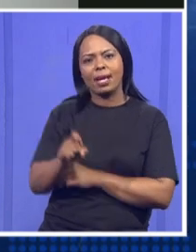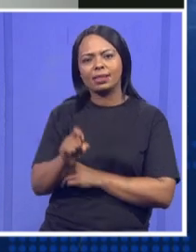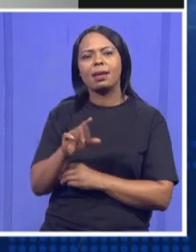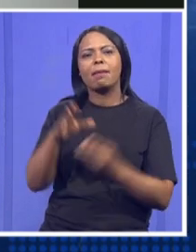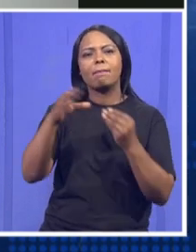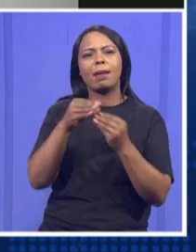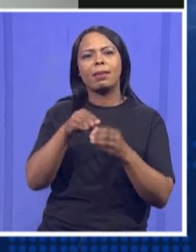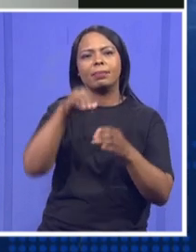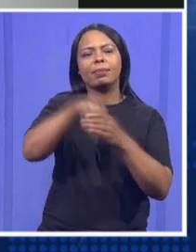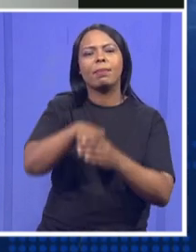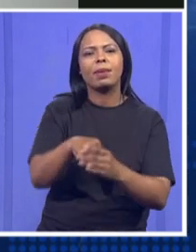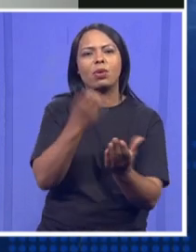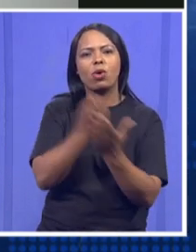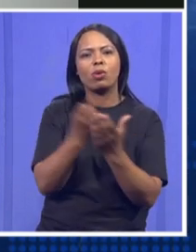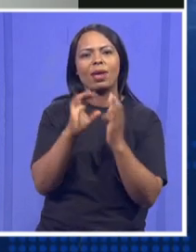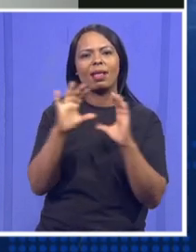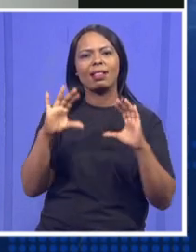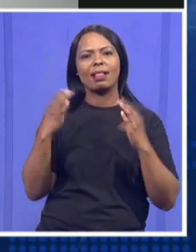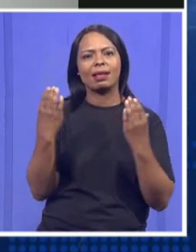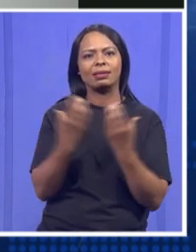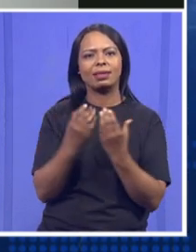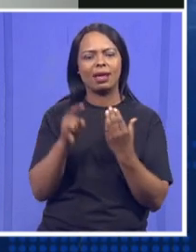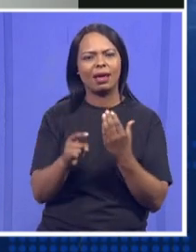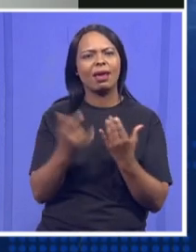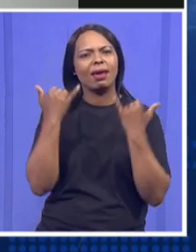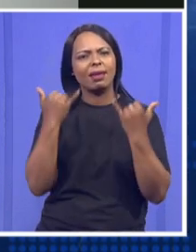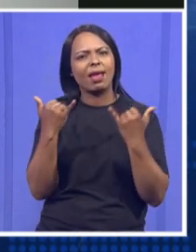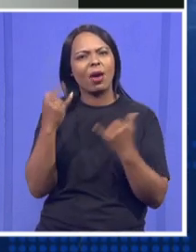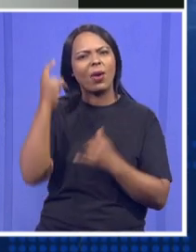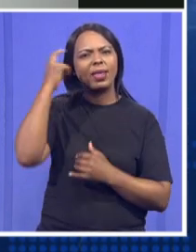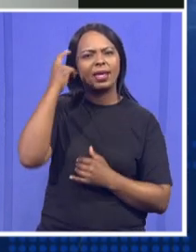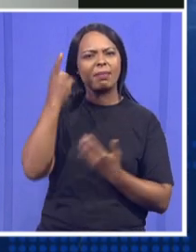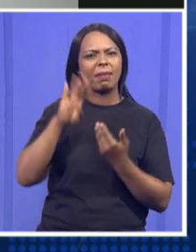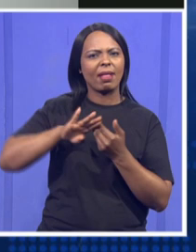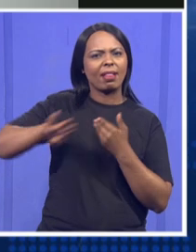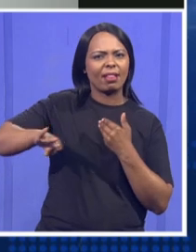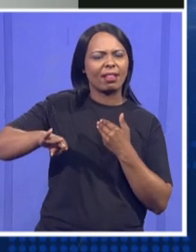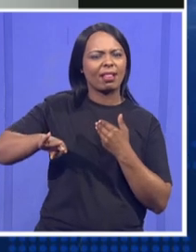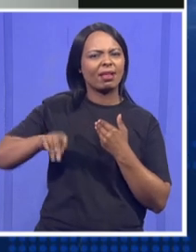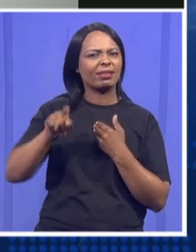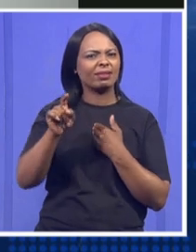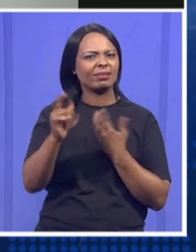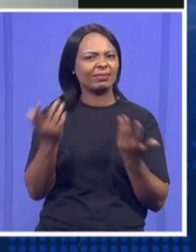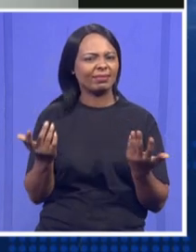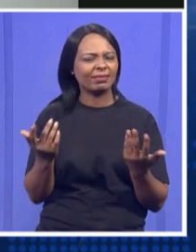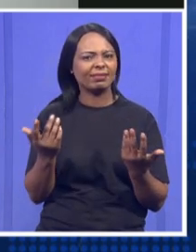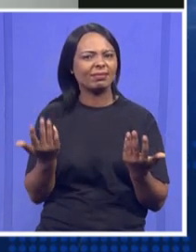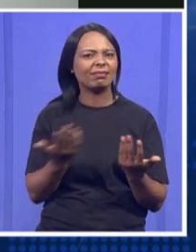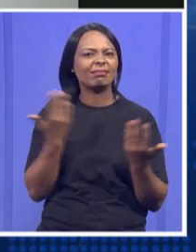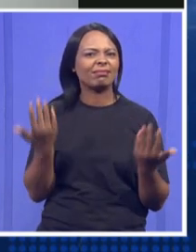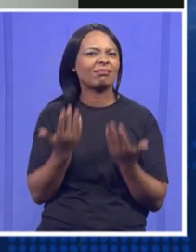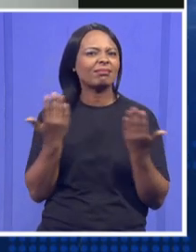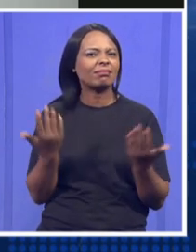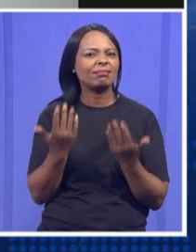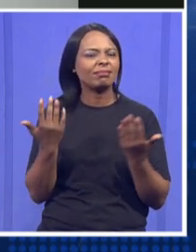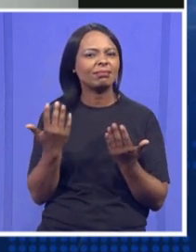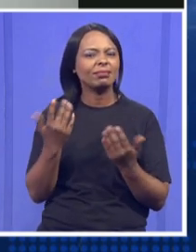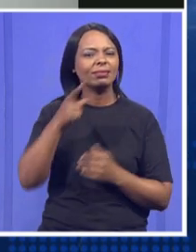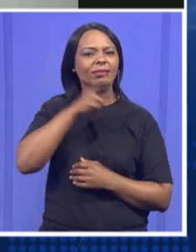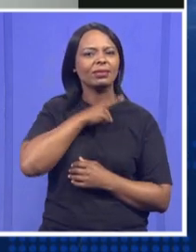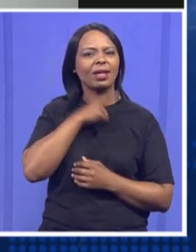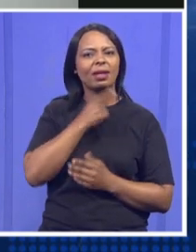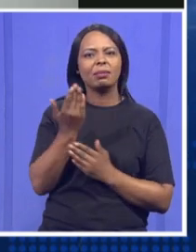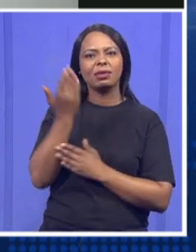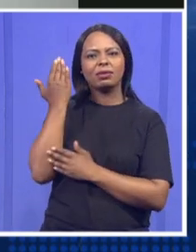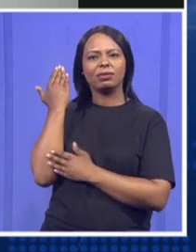Economic Cluster. Why do you think he will be excluded this time around? At one point, he was mooted to be